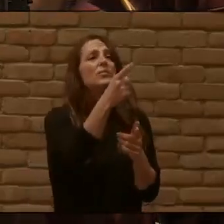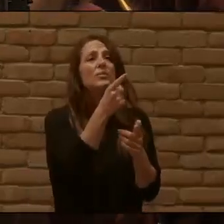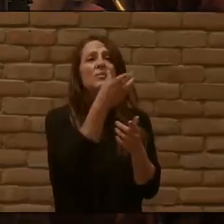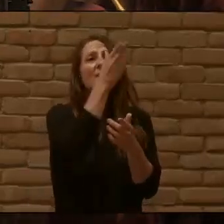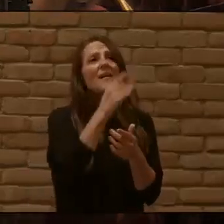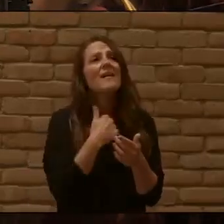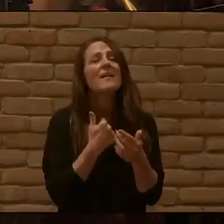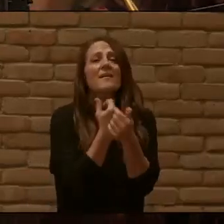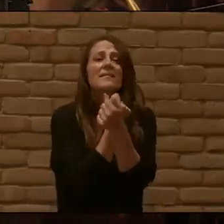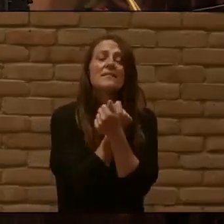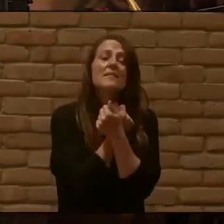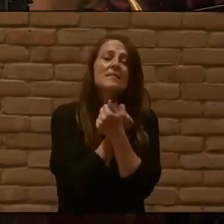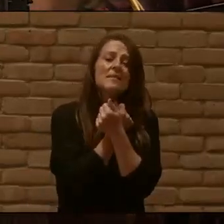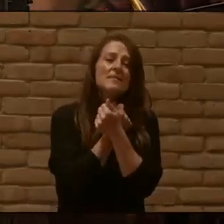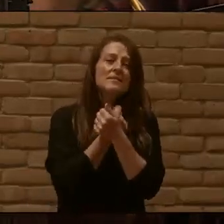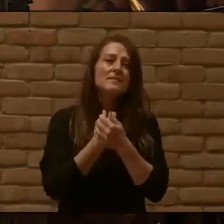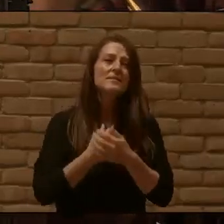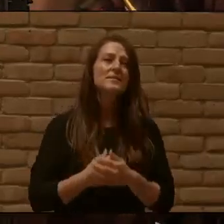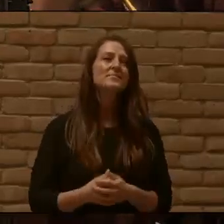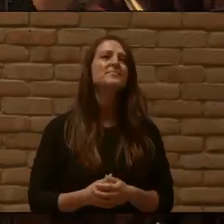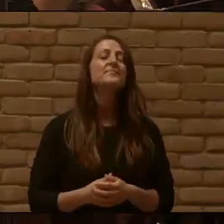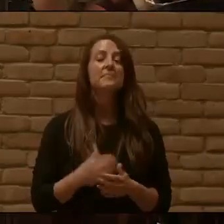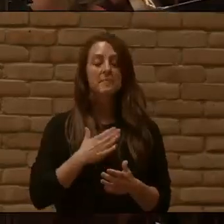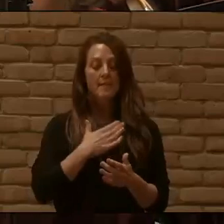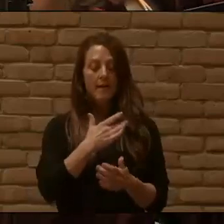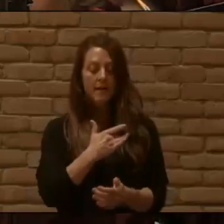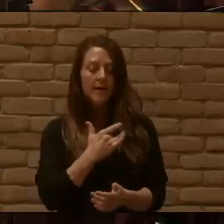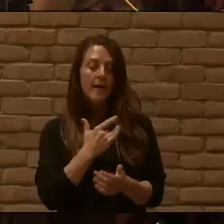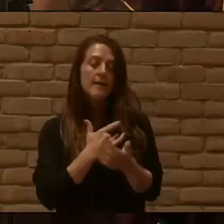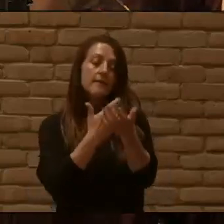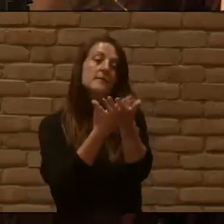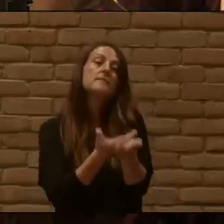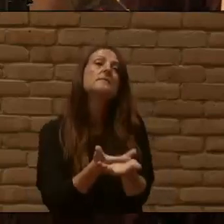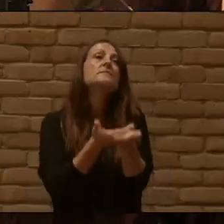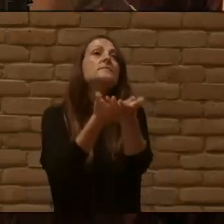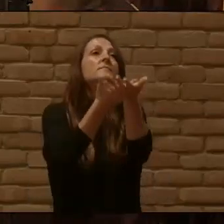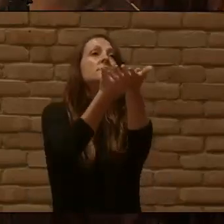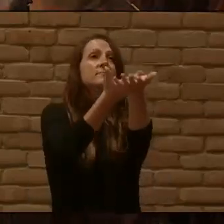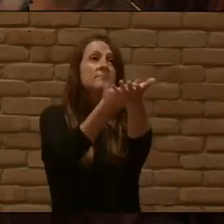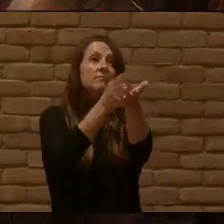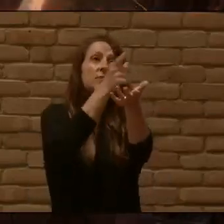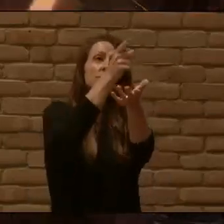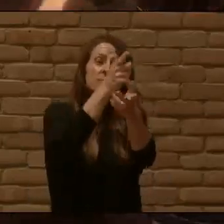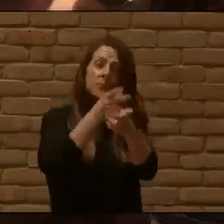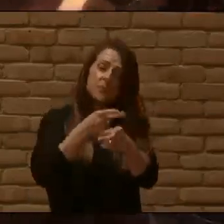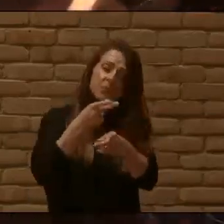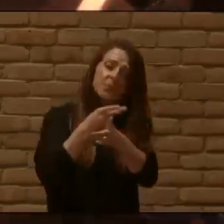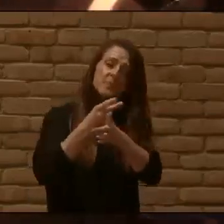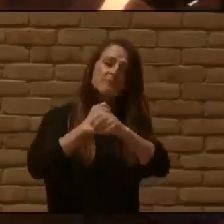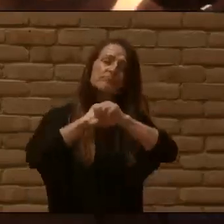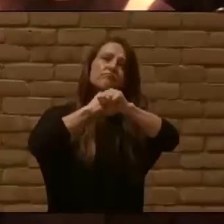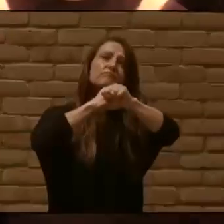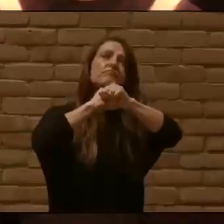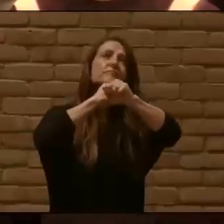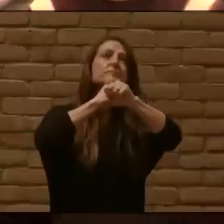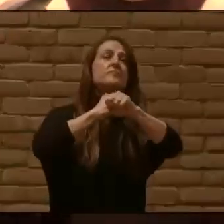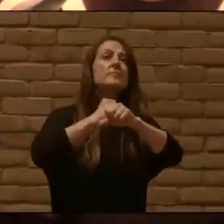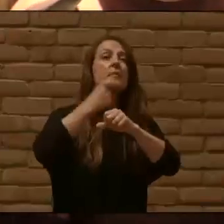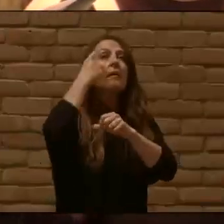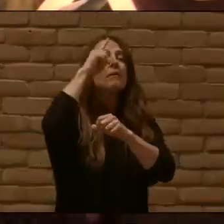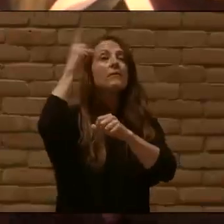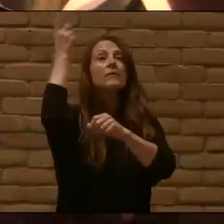the God I love Here's my heart Oh take and